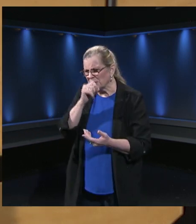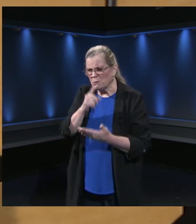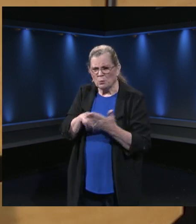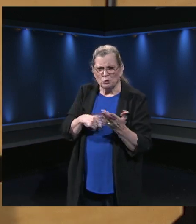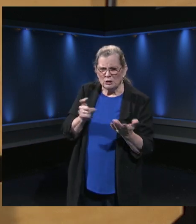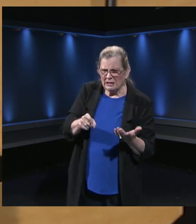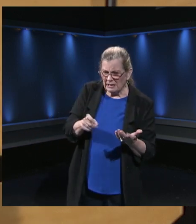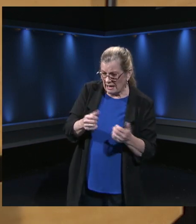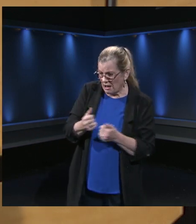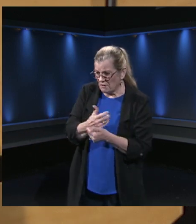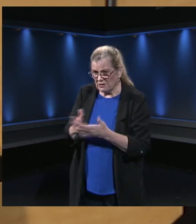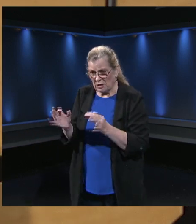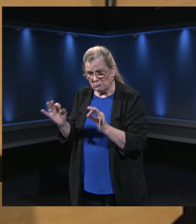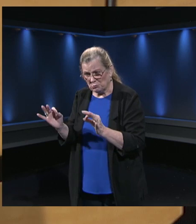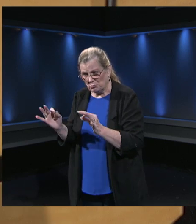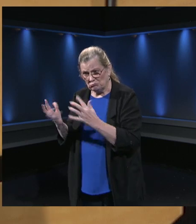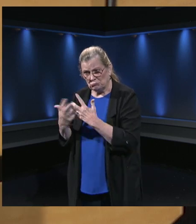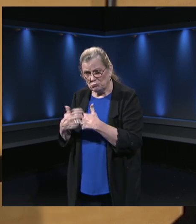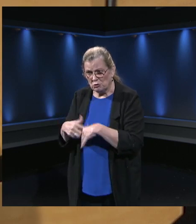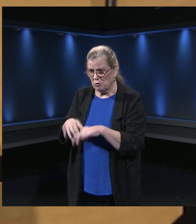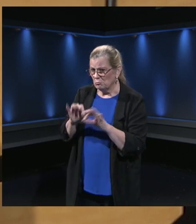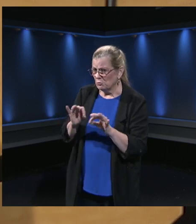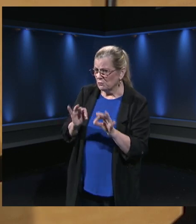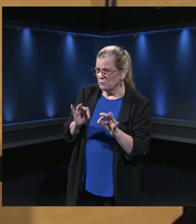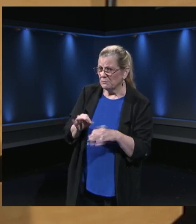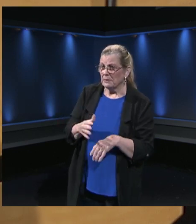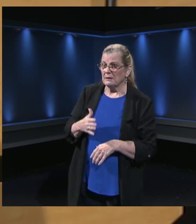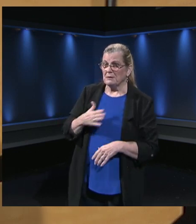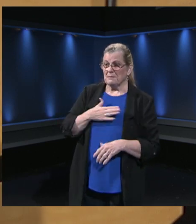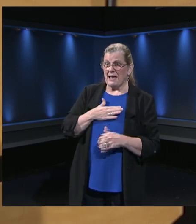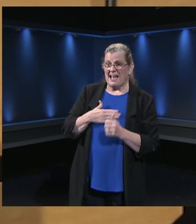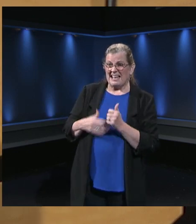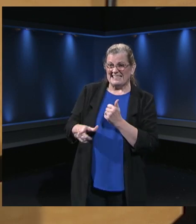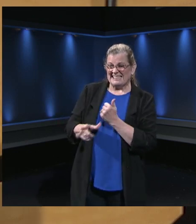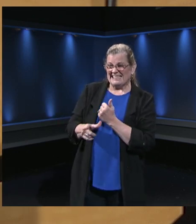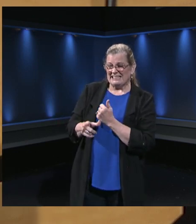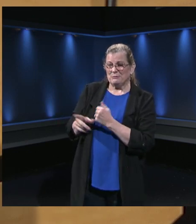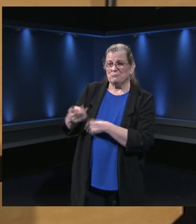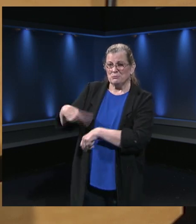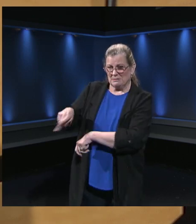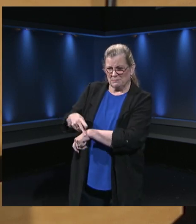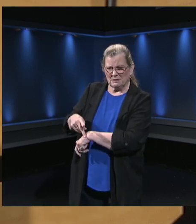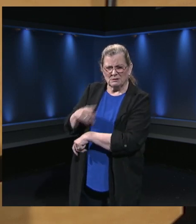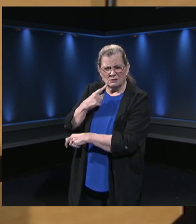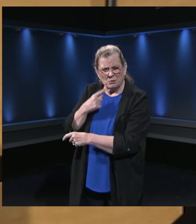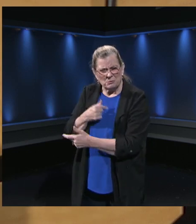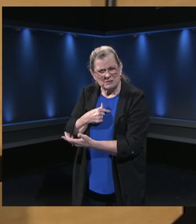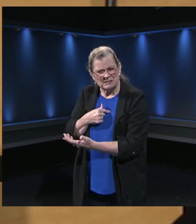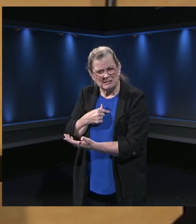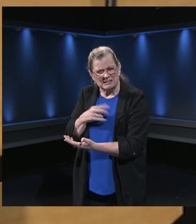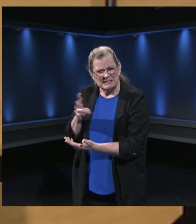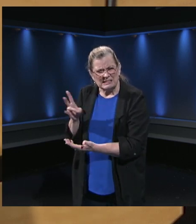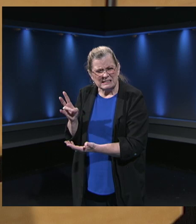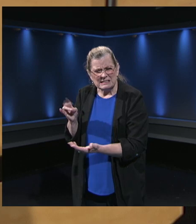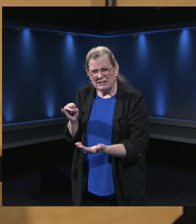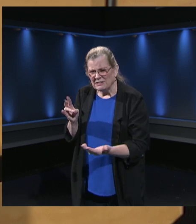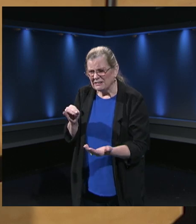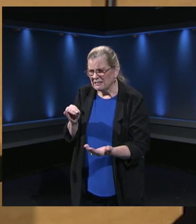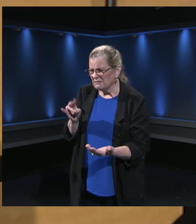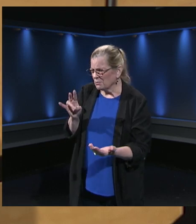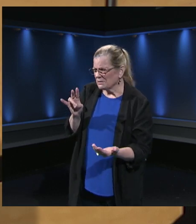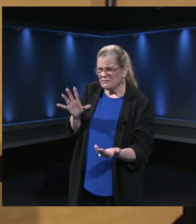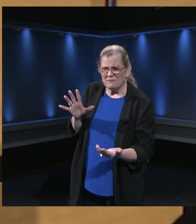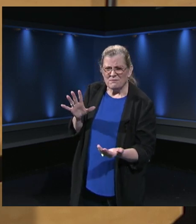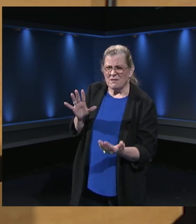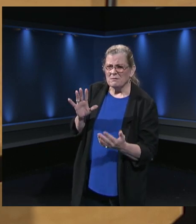I believe my amazing assistant principal Tom DeRusso shared with me that I think there was 70 follow up interactions that